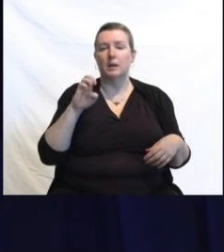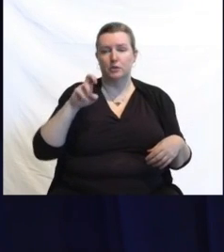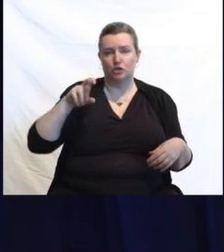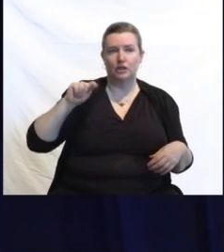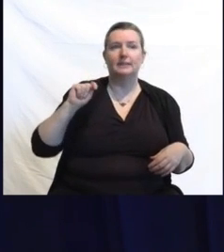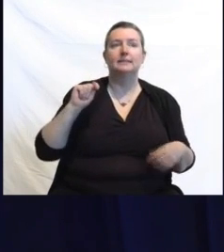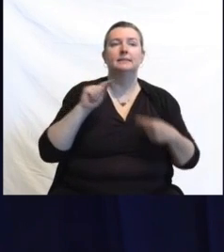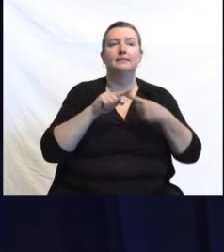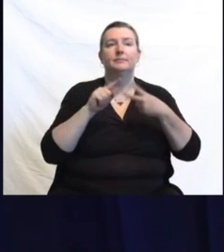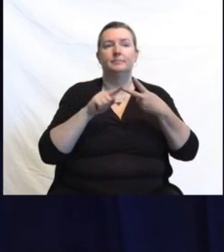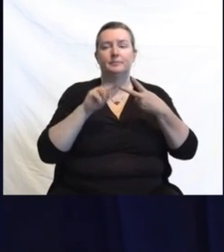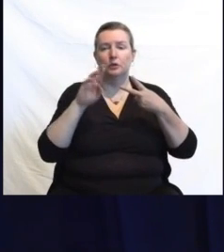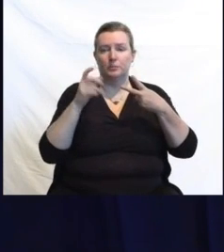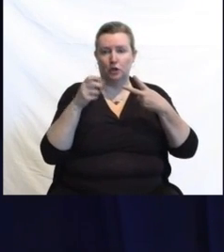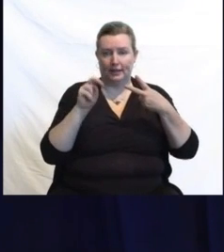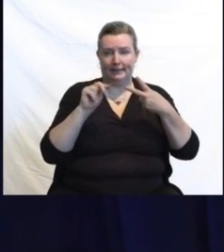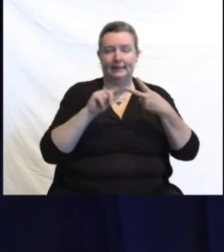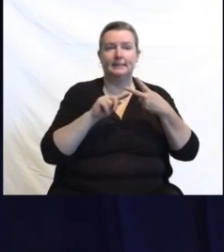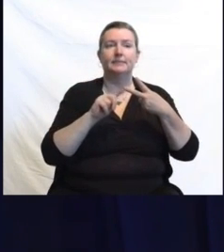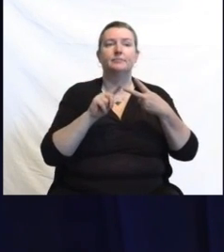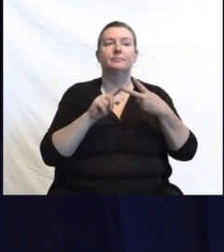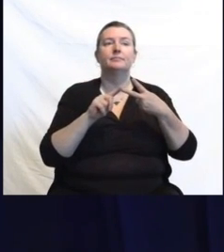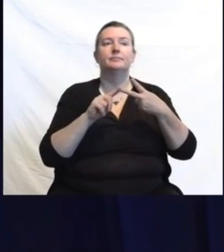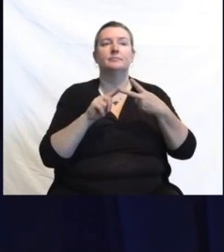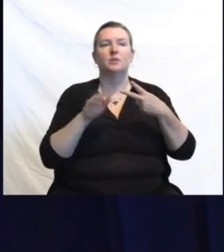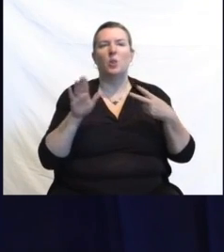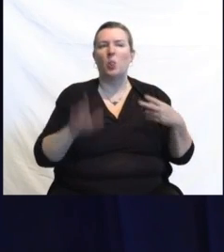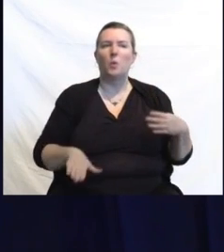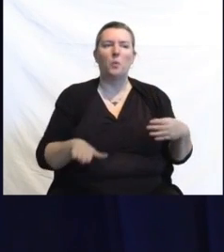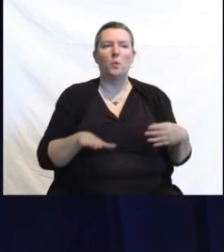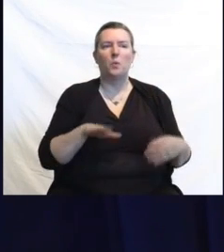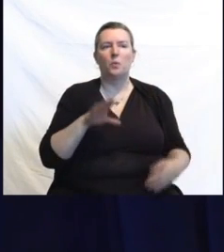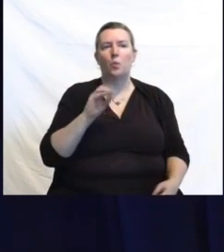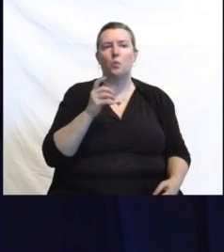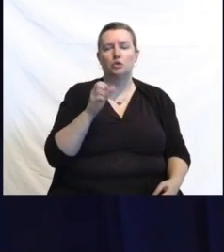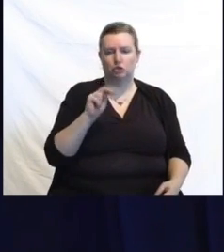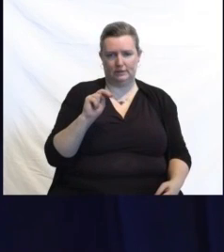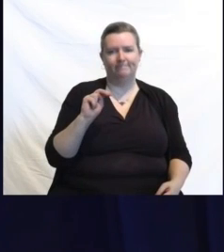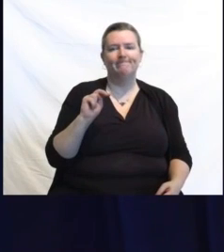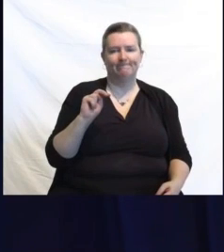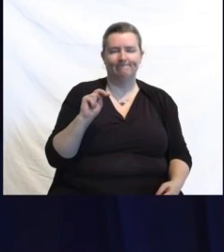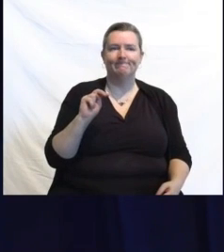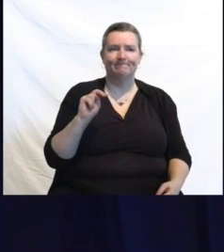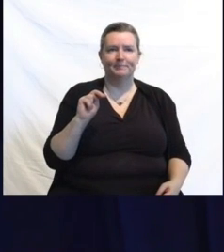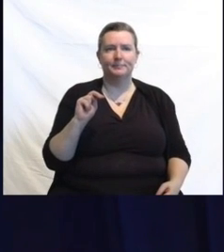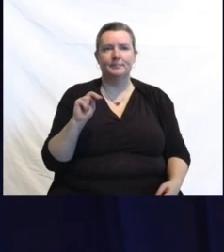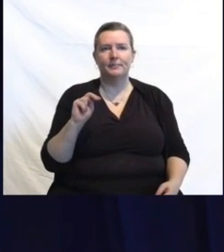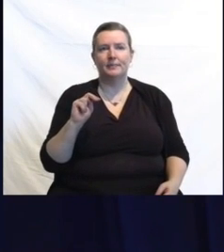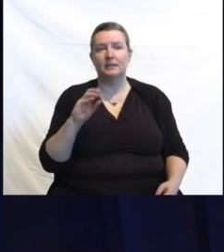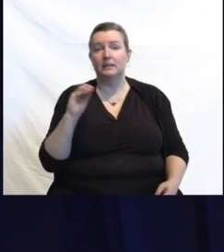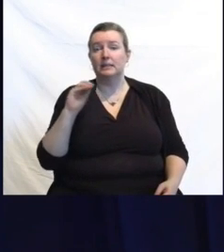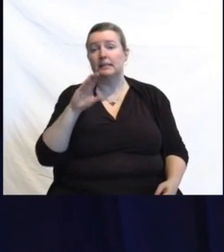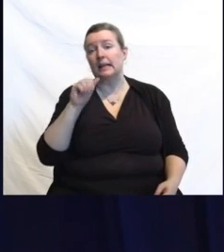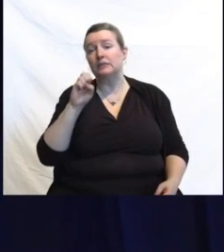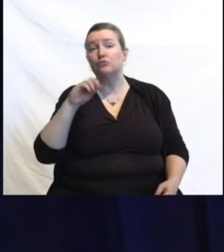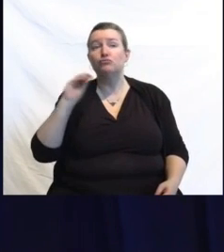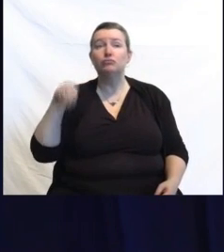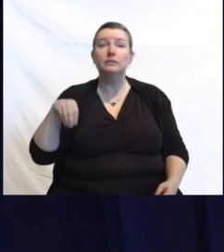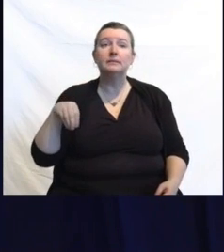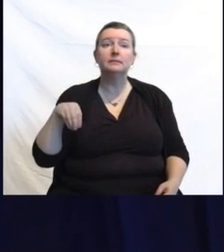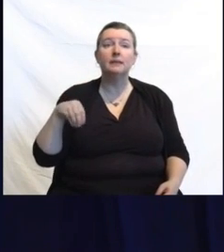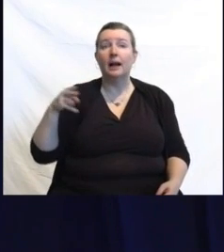in Ocean County. The highest case rates among students and staff were in Sussex, Gloucester and Monmouth counties